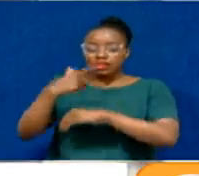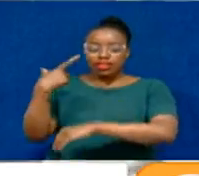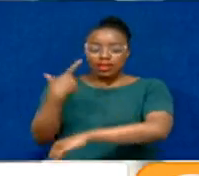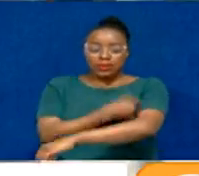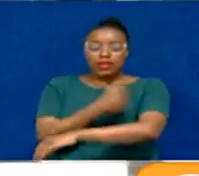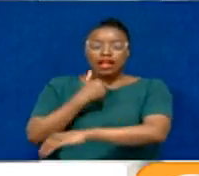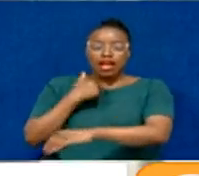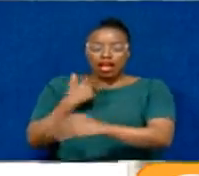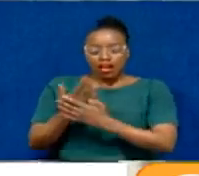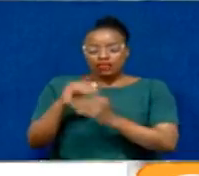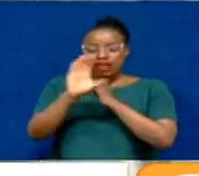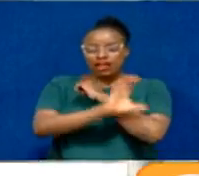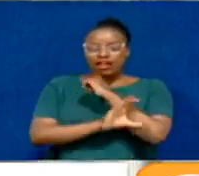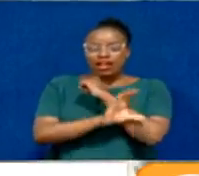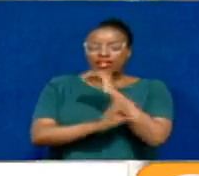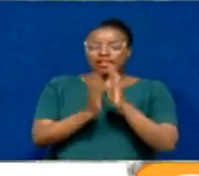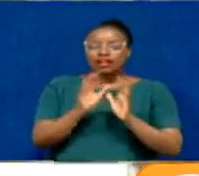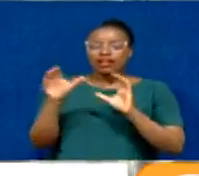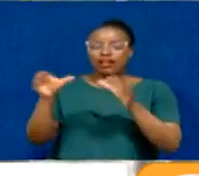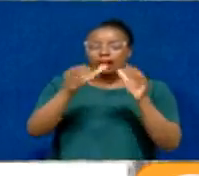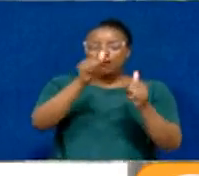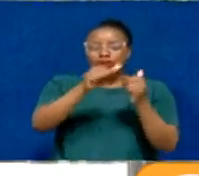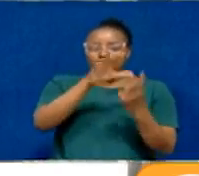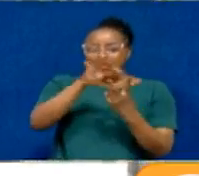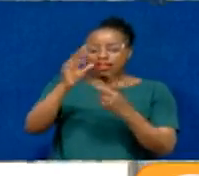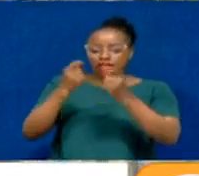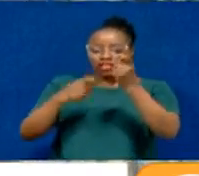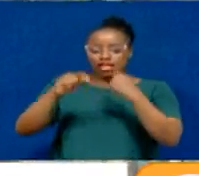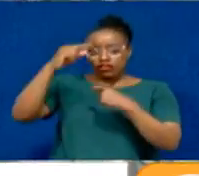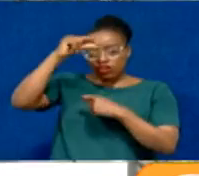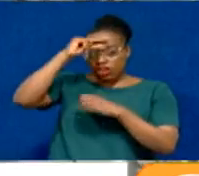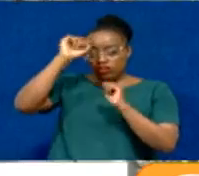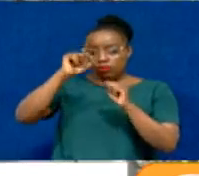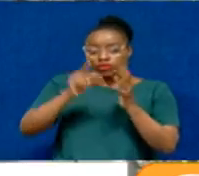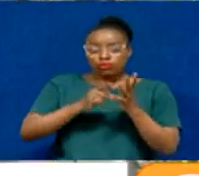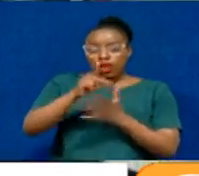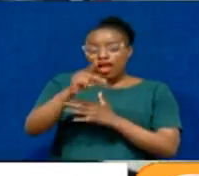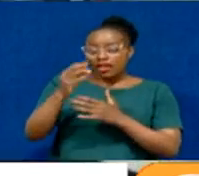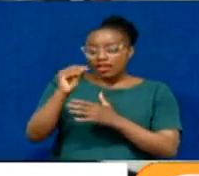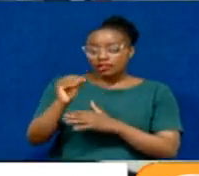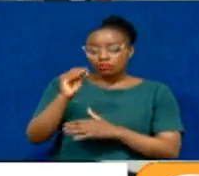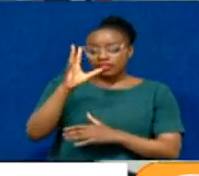hoarding by wealthy countries and by companies that prioritized sales to governments that could pay the highest.